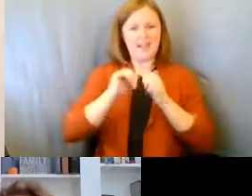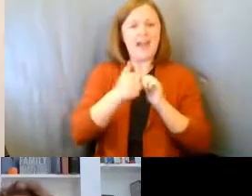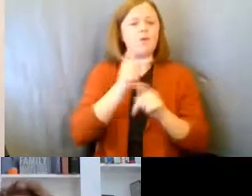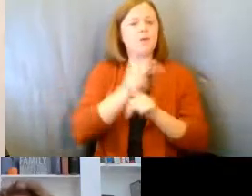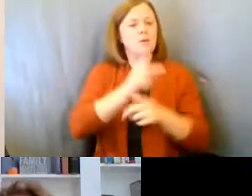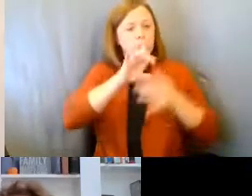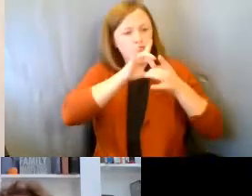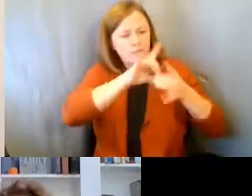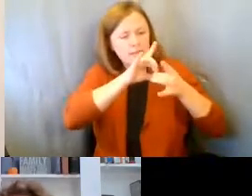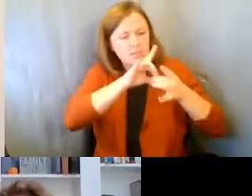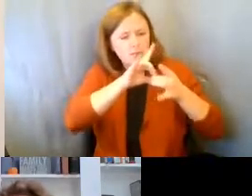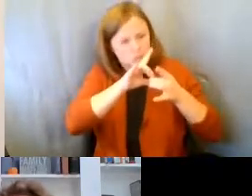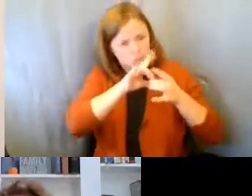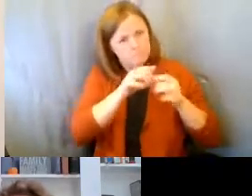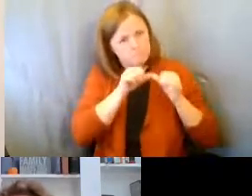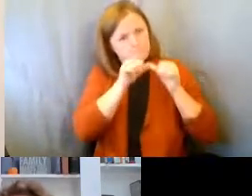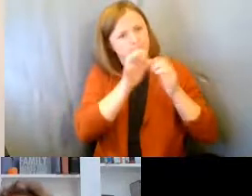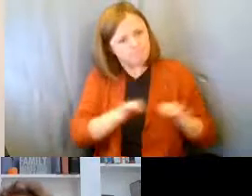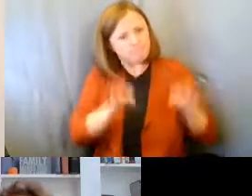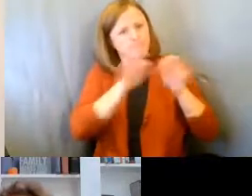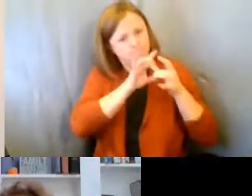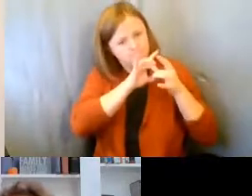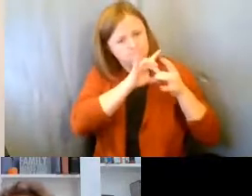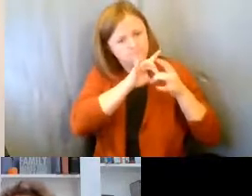relationships intact, right?